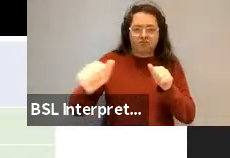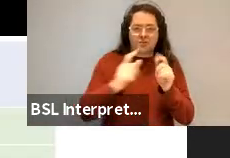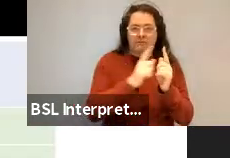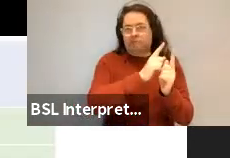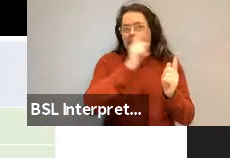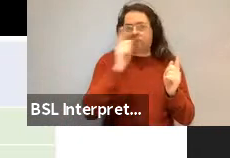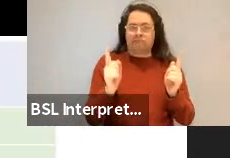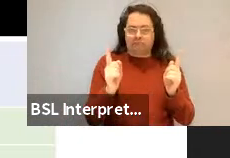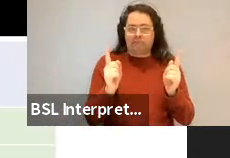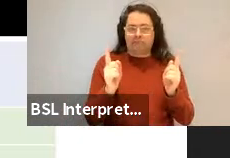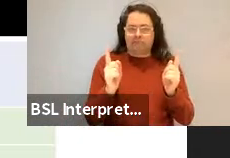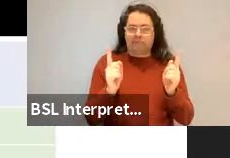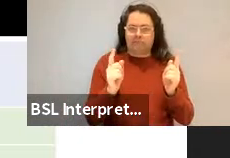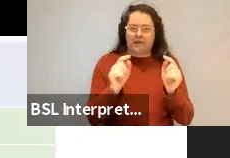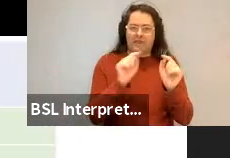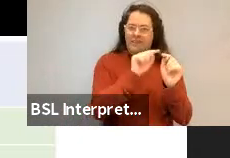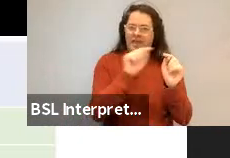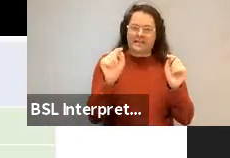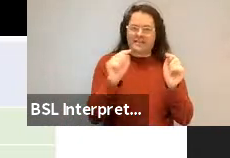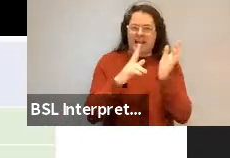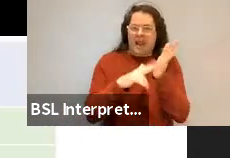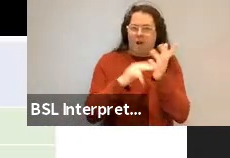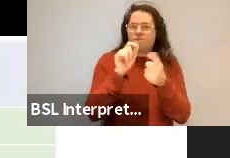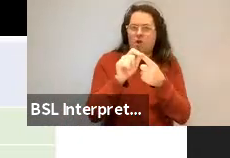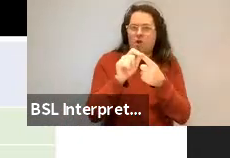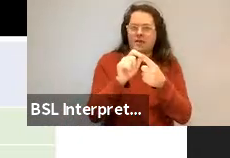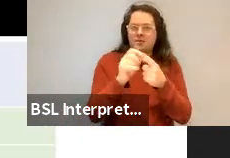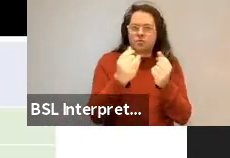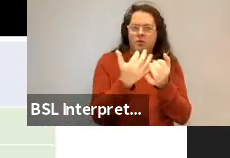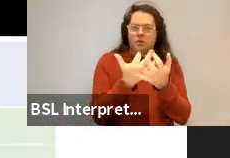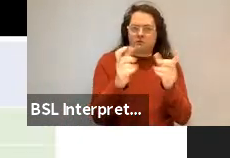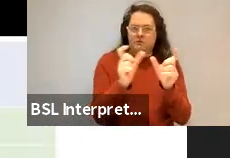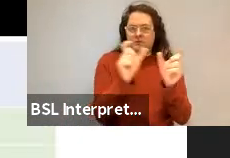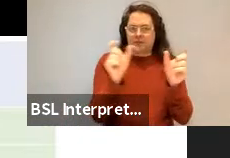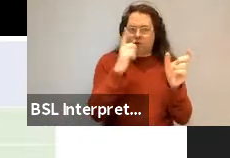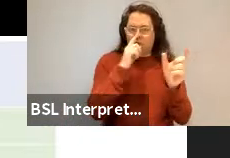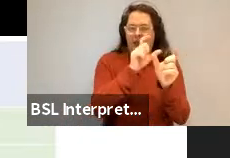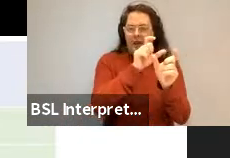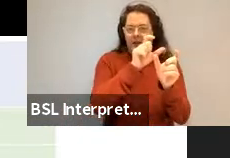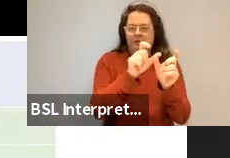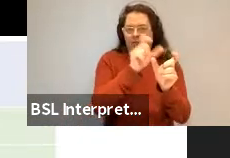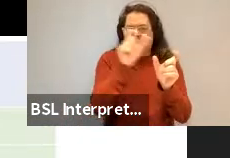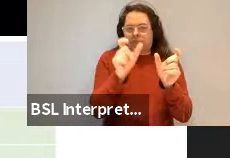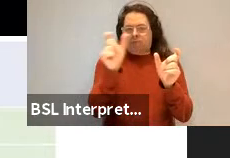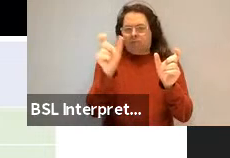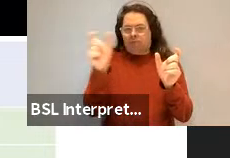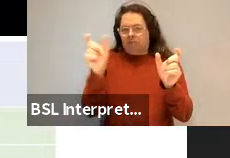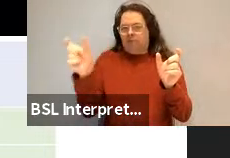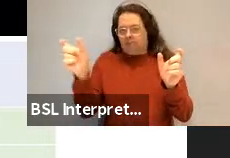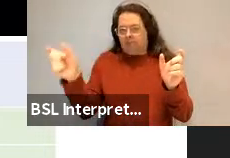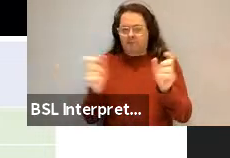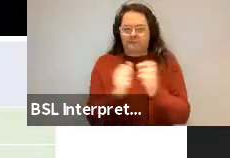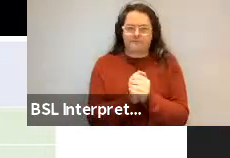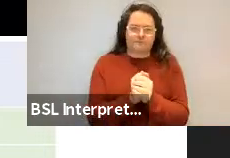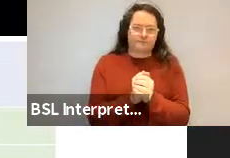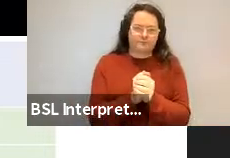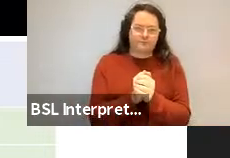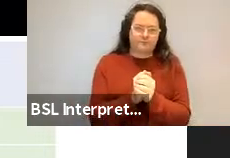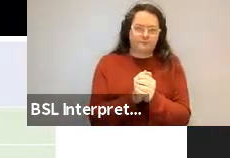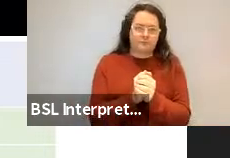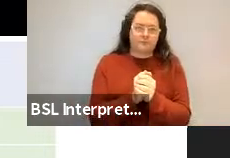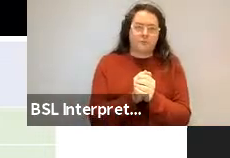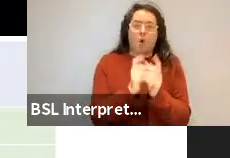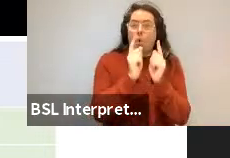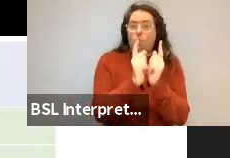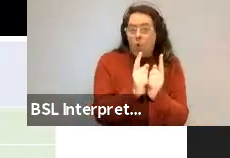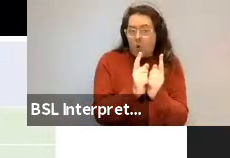lexically unfilled noun phrase construction used recursively. So just like we have words